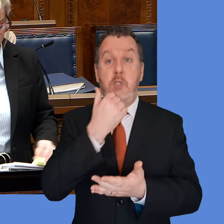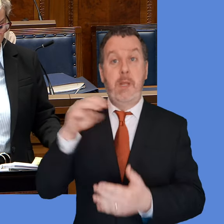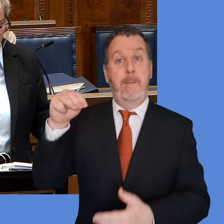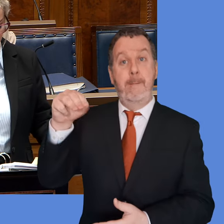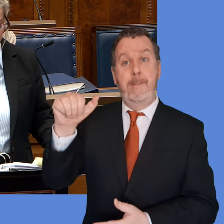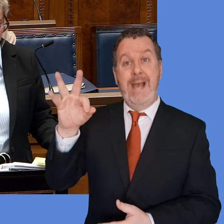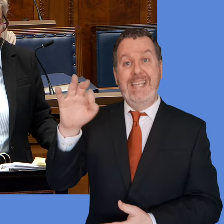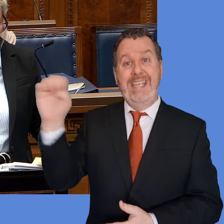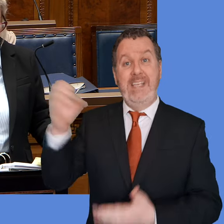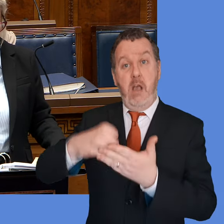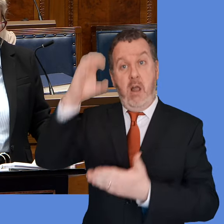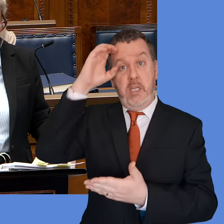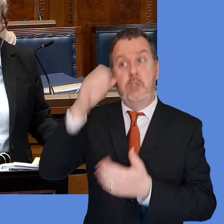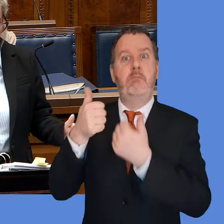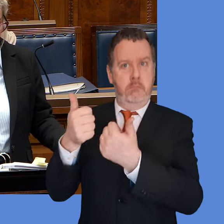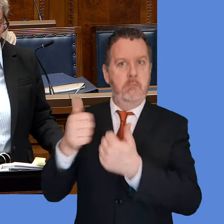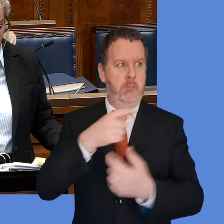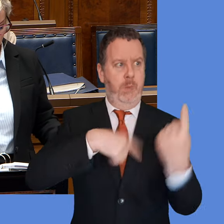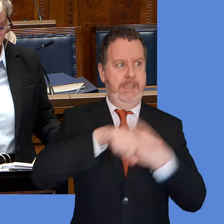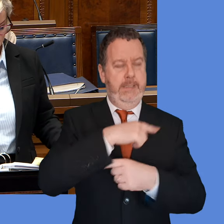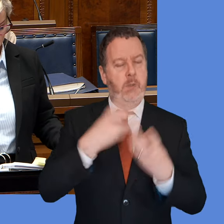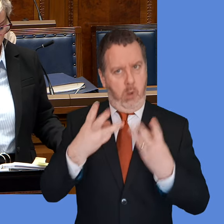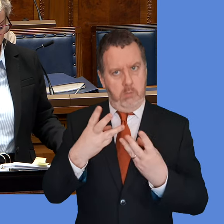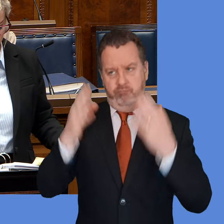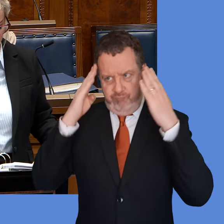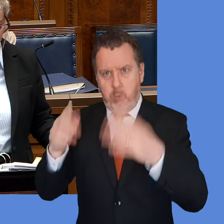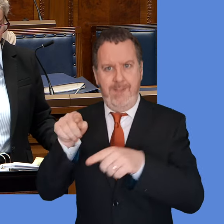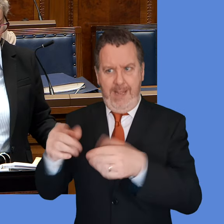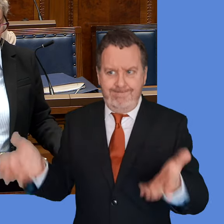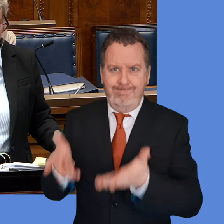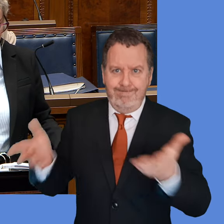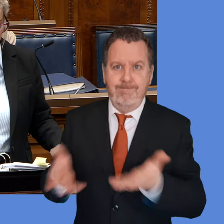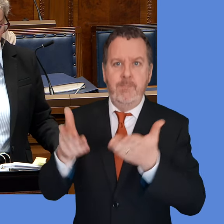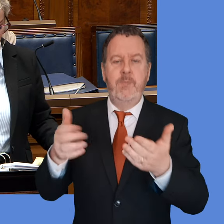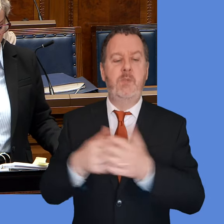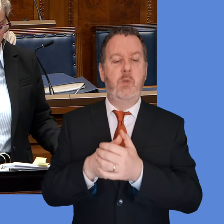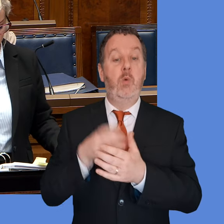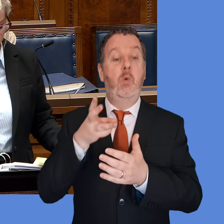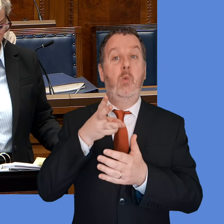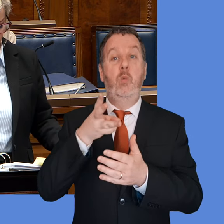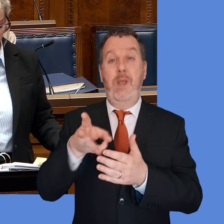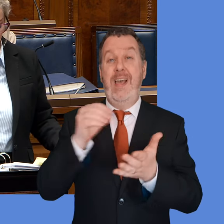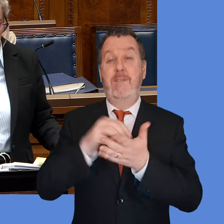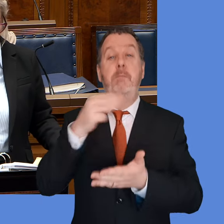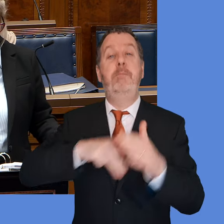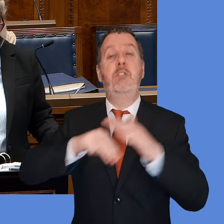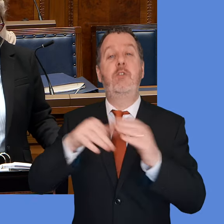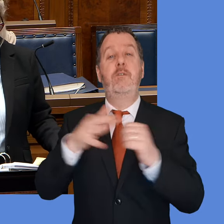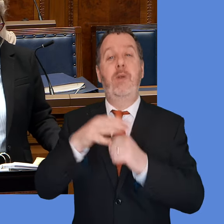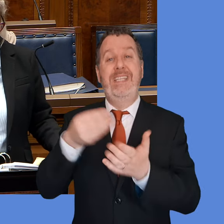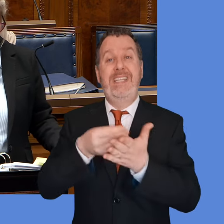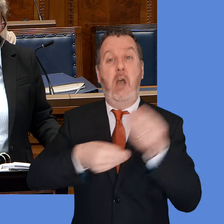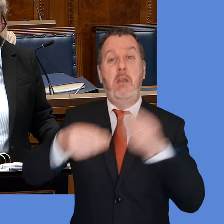priority and I understand that the economy minister, as I said, will be outlining his plans in relation to that in the weeks ahead. We've got the Graduate